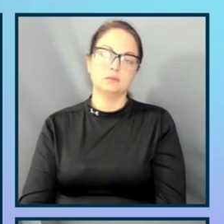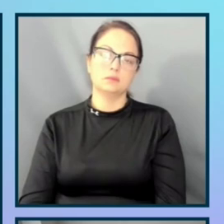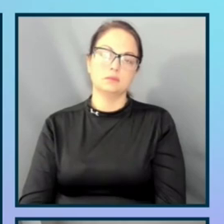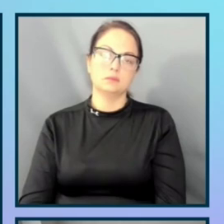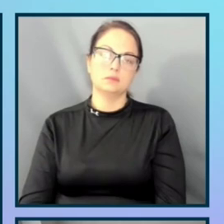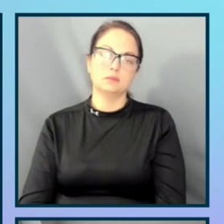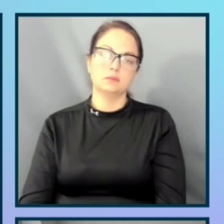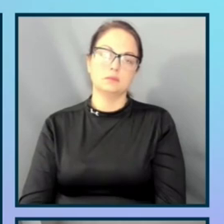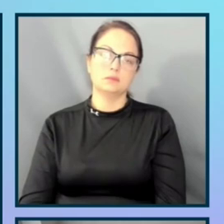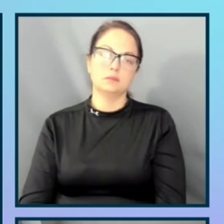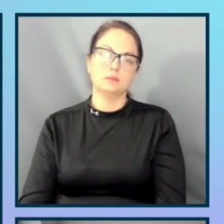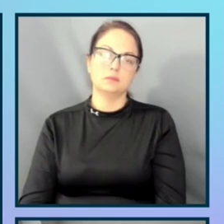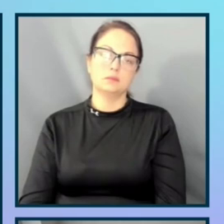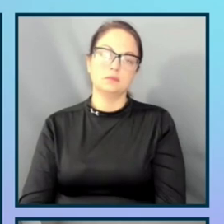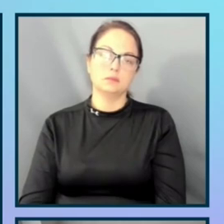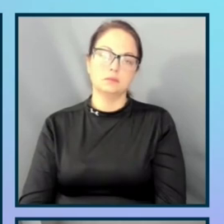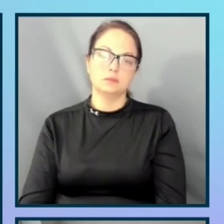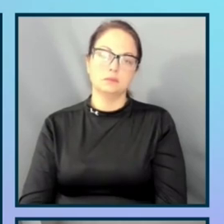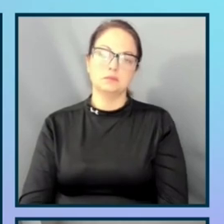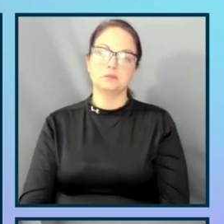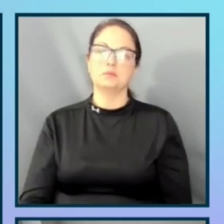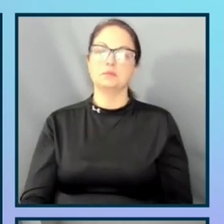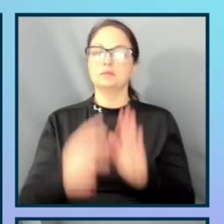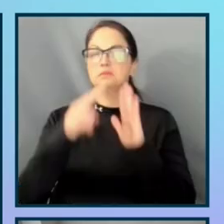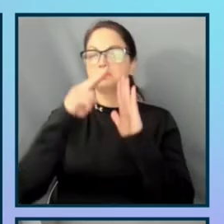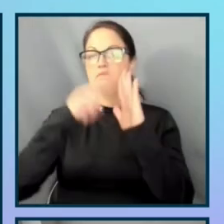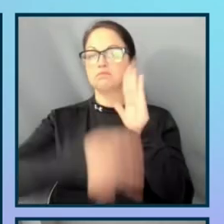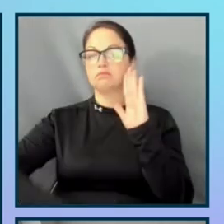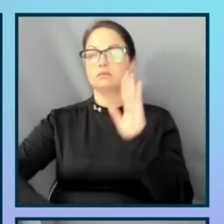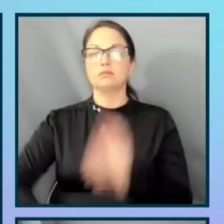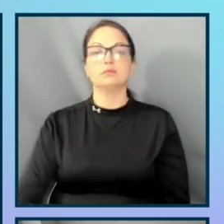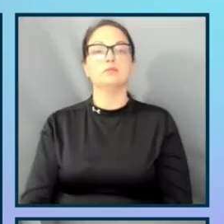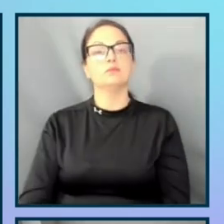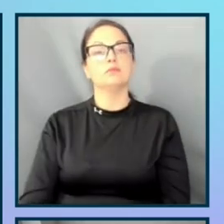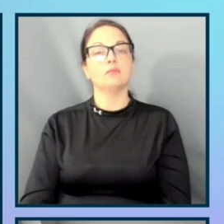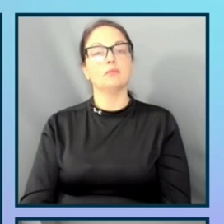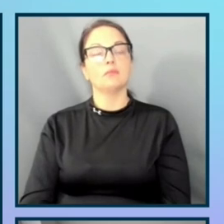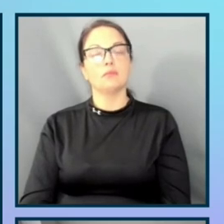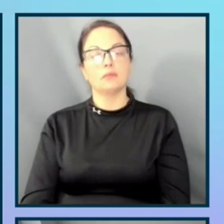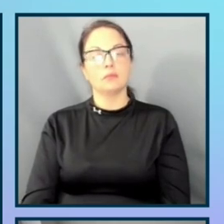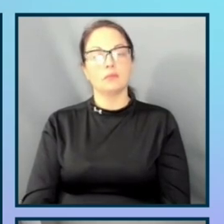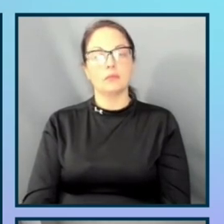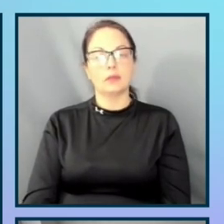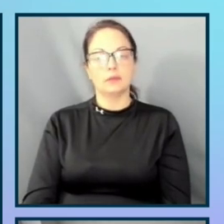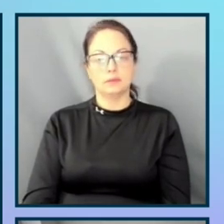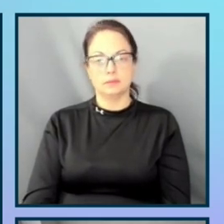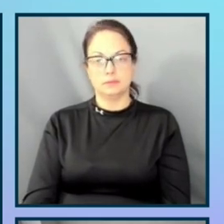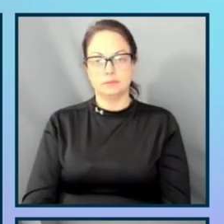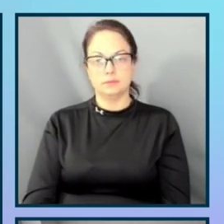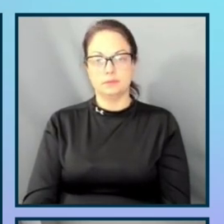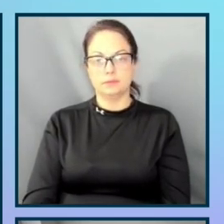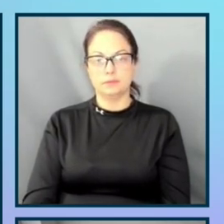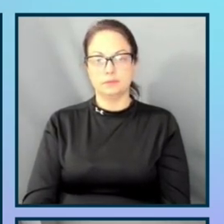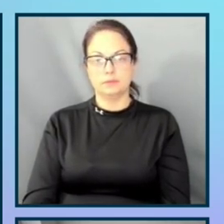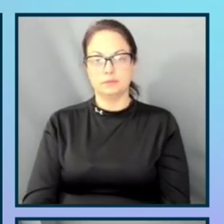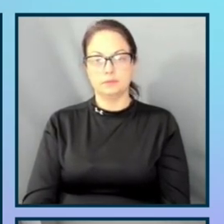the industry needs to create a bridge to connect underrepresented talent and leadership to opportunities, right? The pipeline of